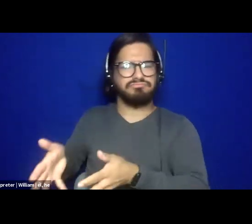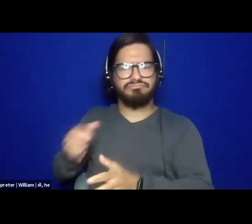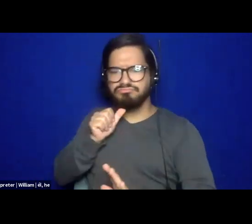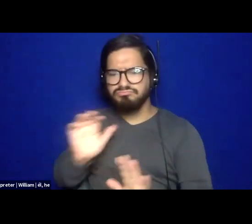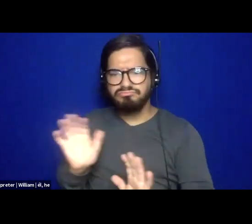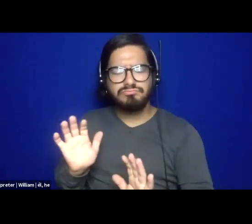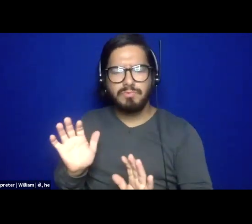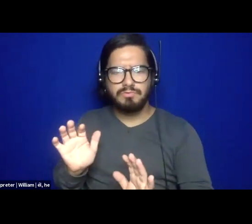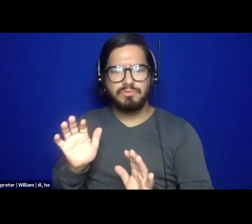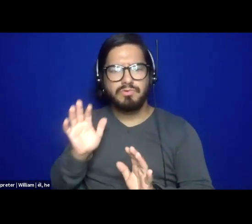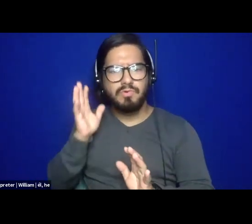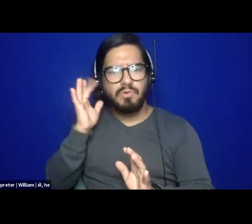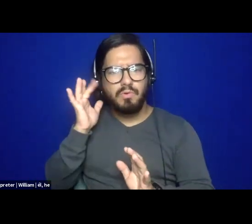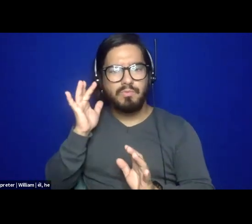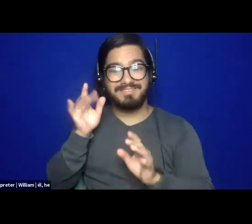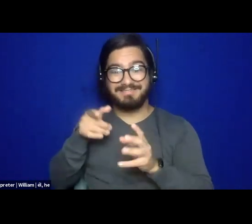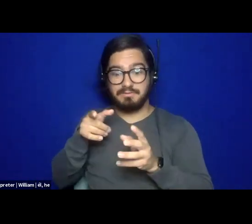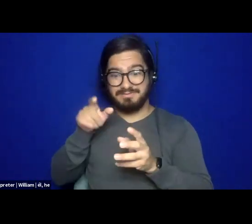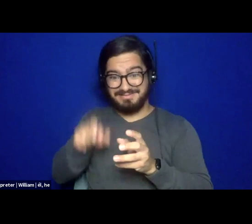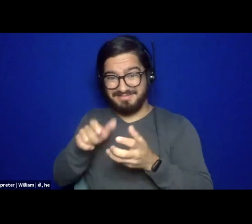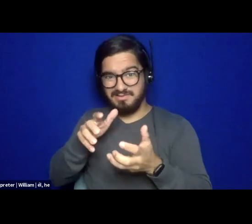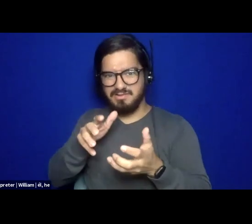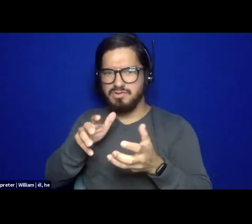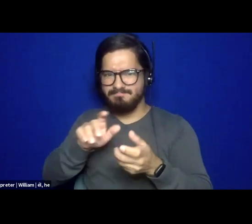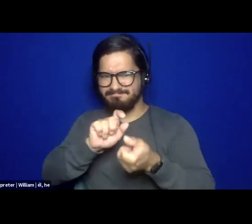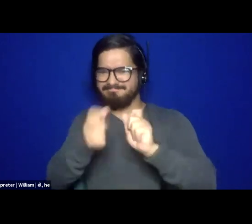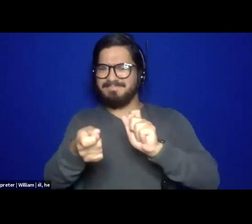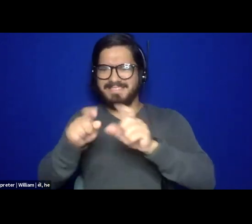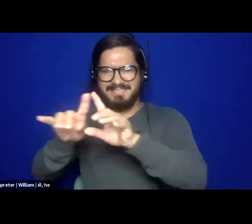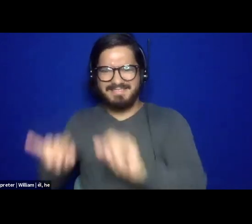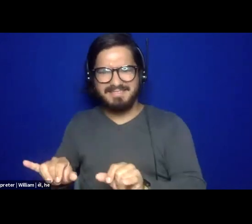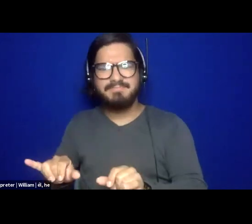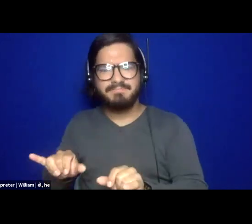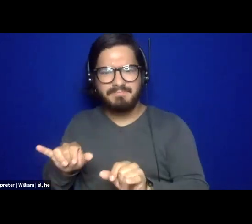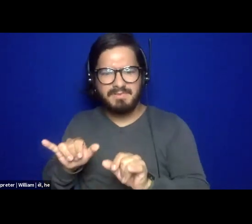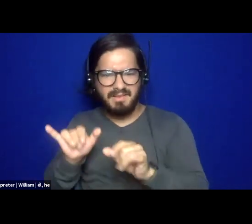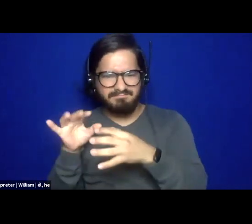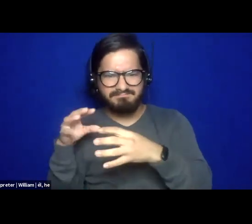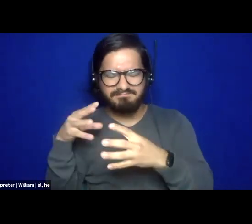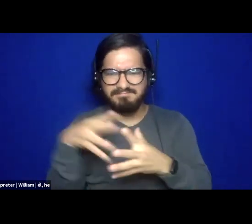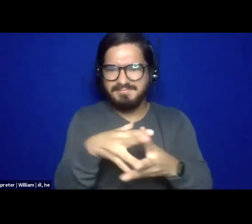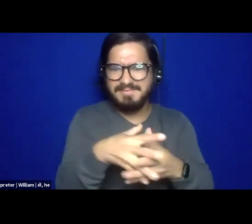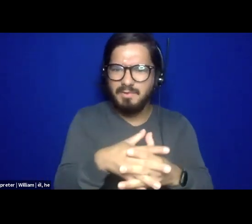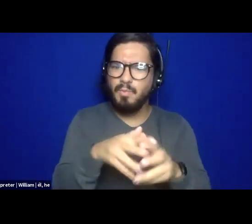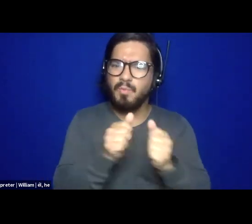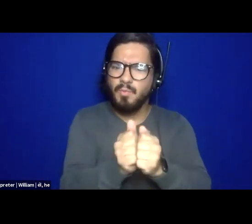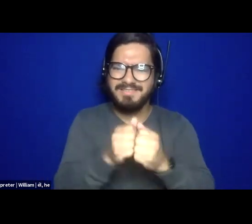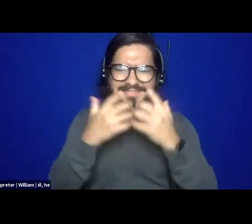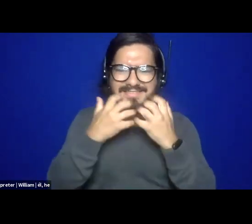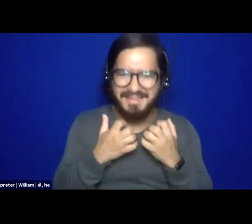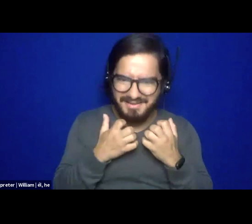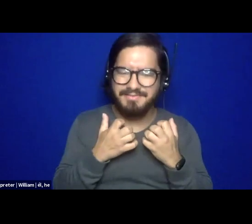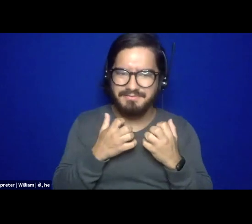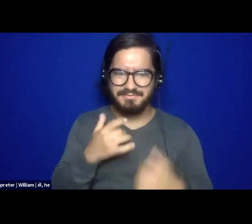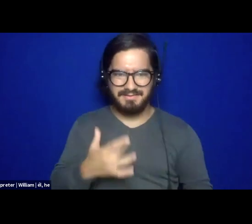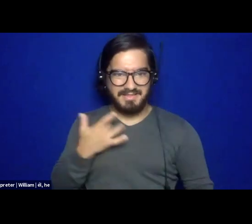that are rooted in exploitation and violence and married with care. And so I feel really grateful to be a